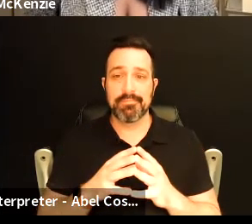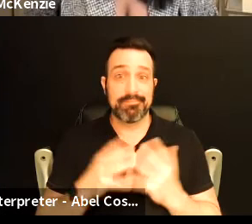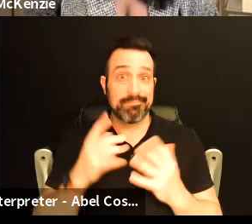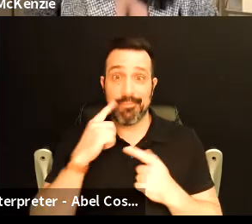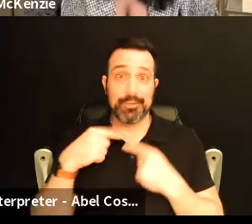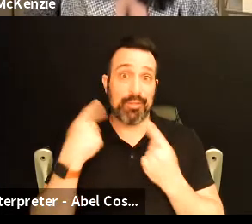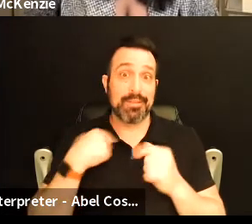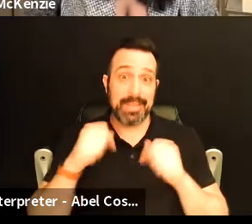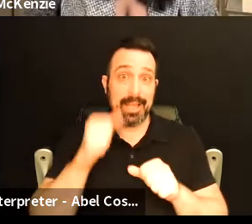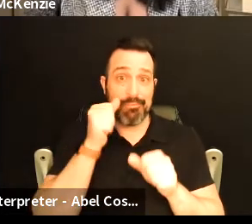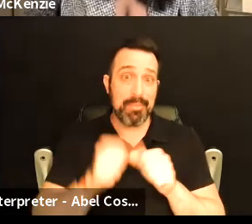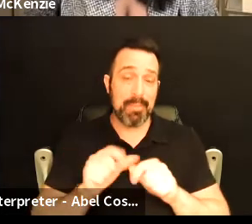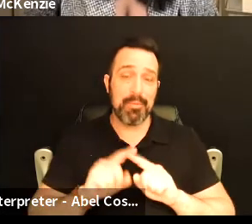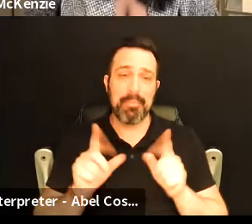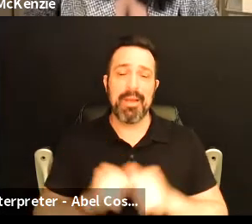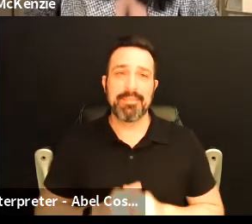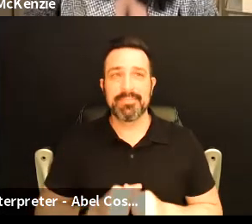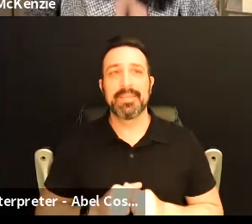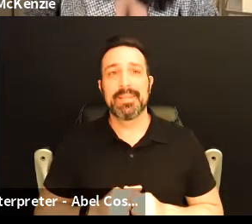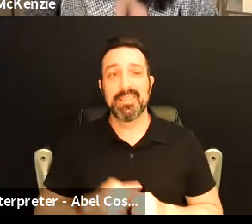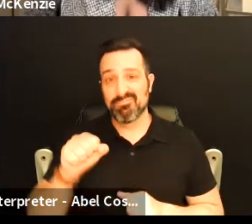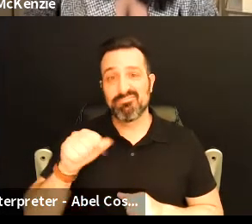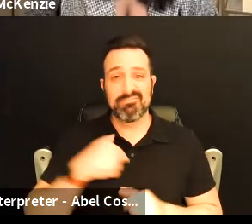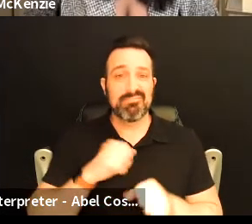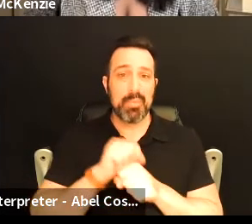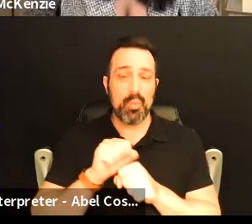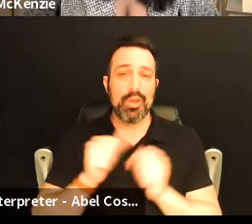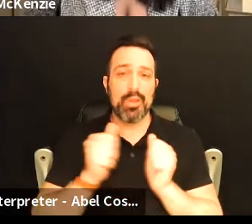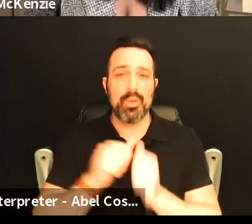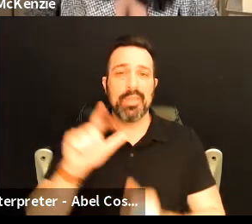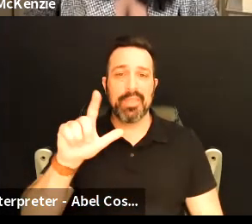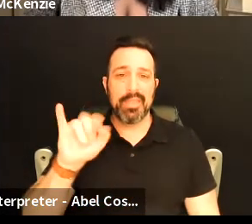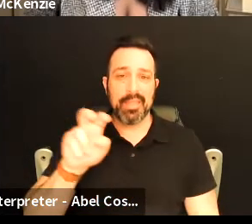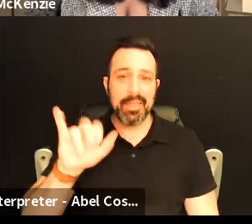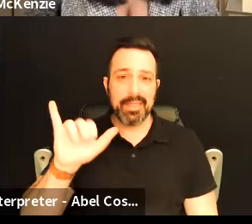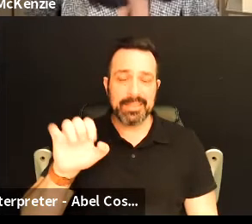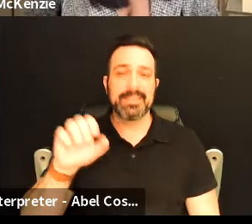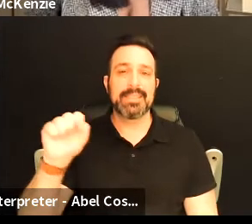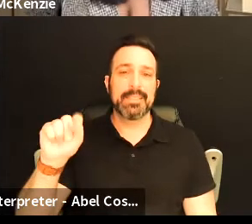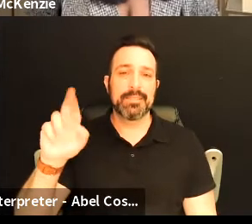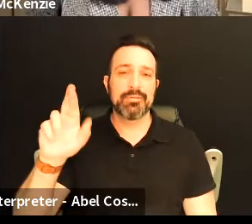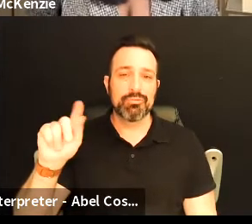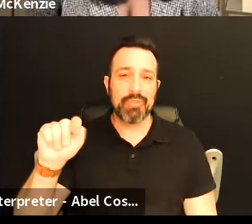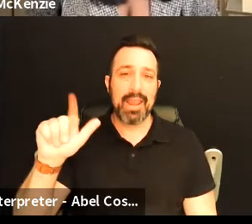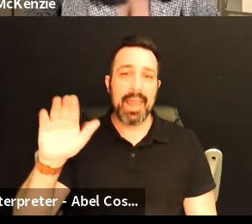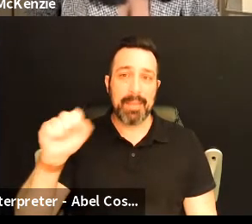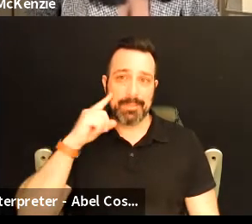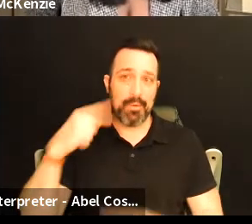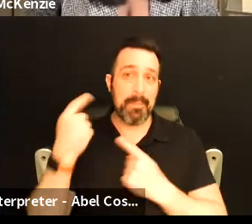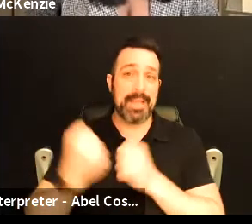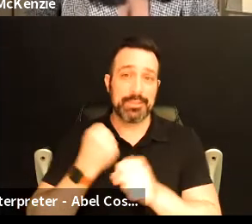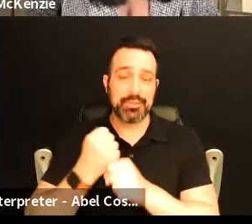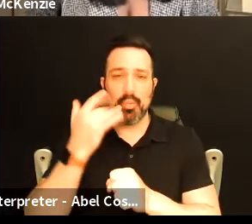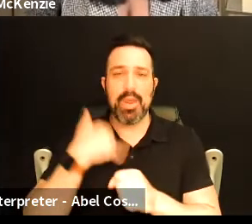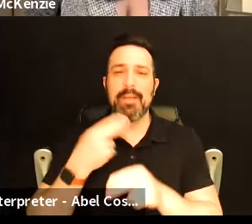long as I can remember but yeah I've been working with Lizzy and Strat Labs for the past year because we put out a